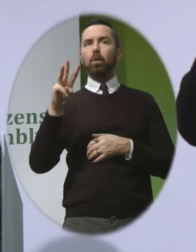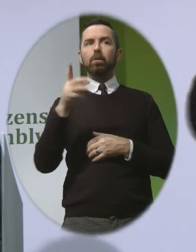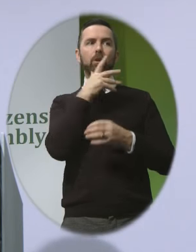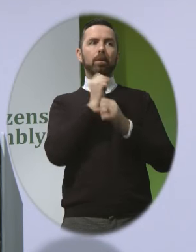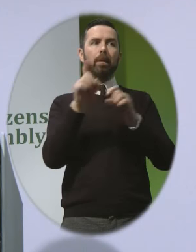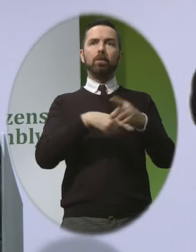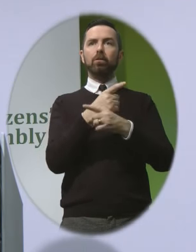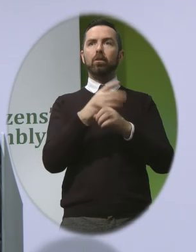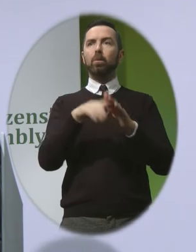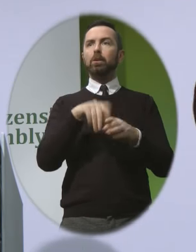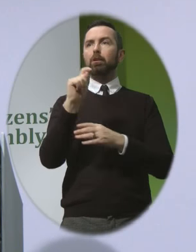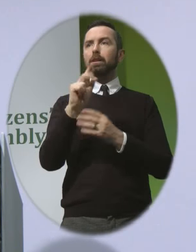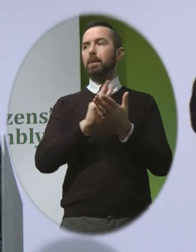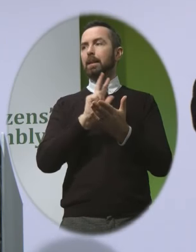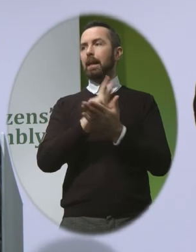trisomy 18